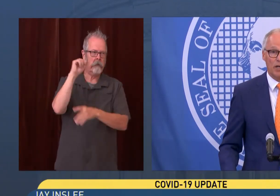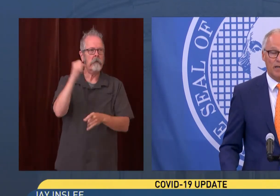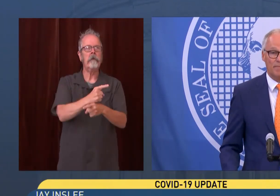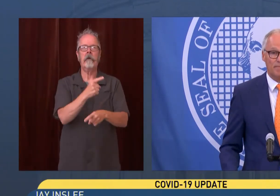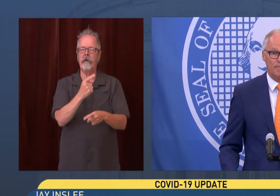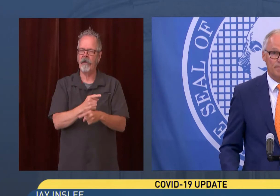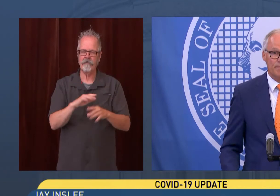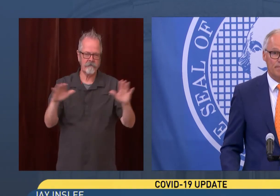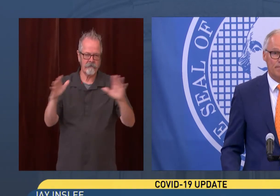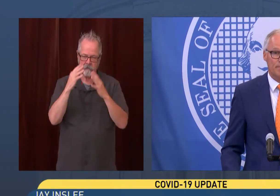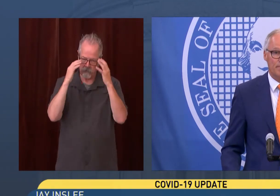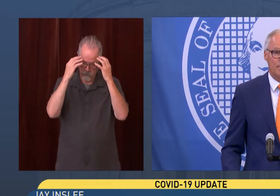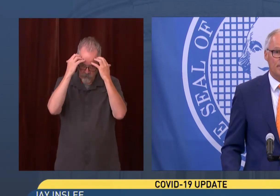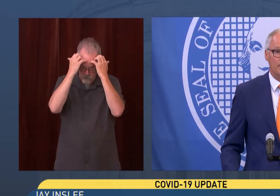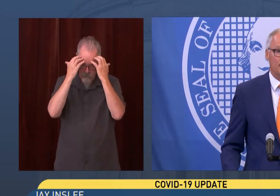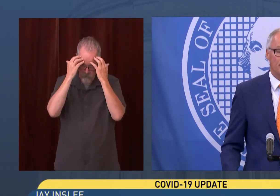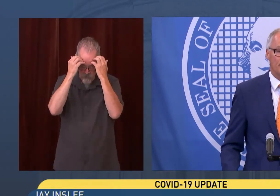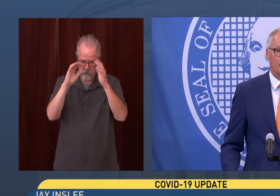initiatives working.